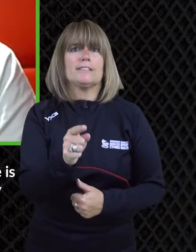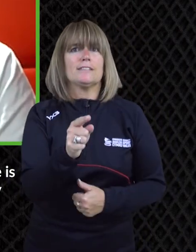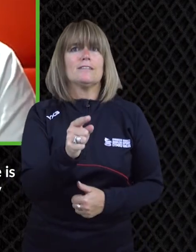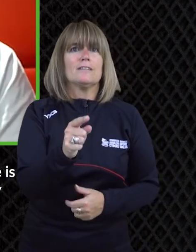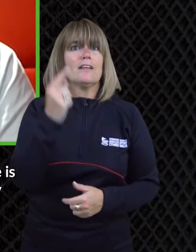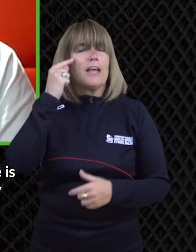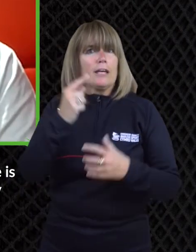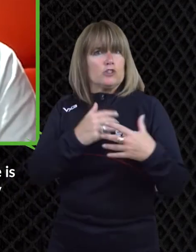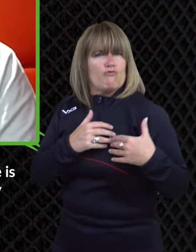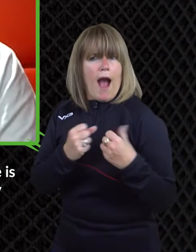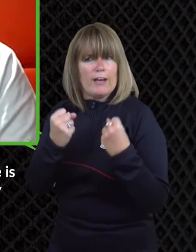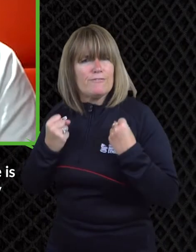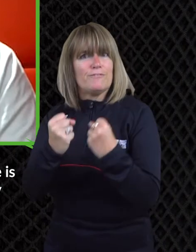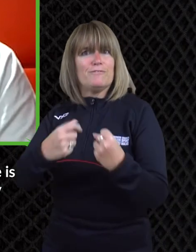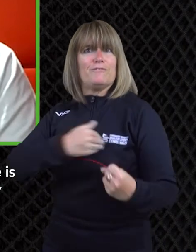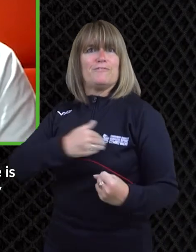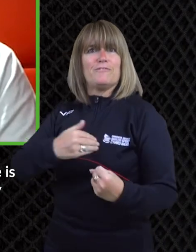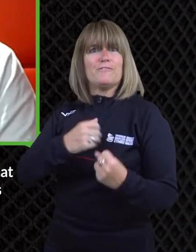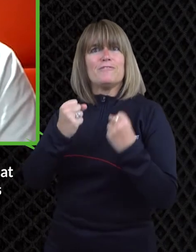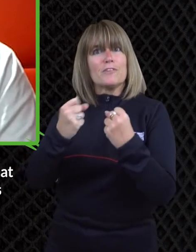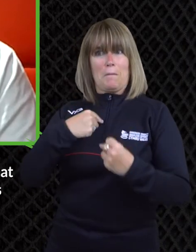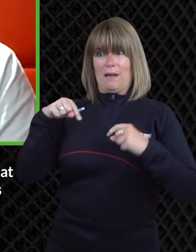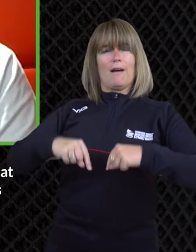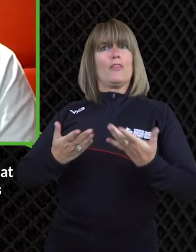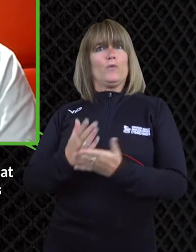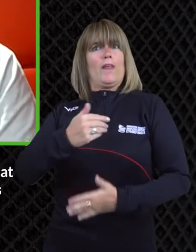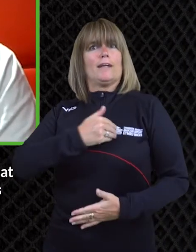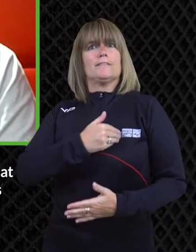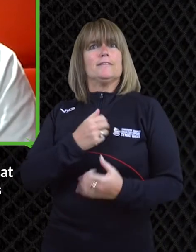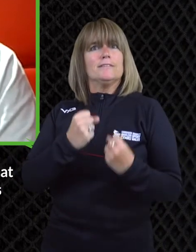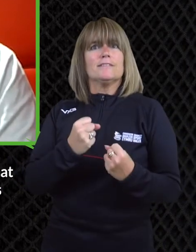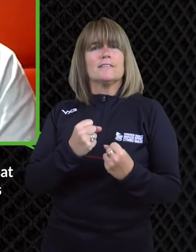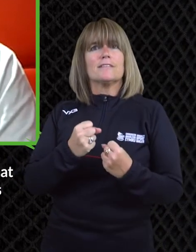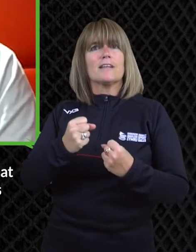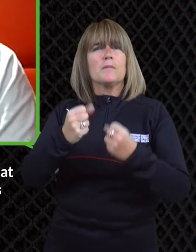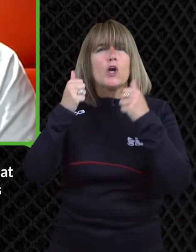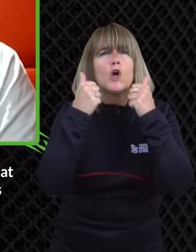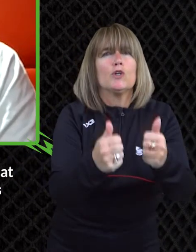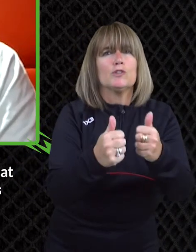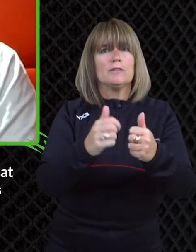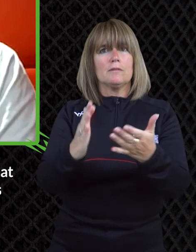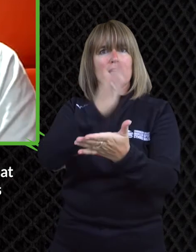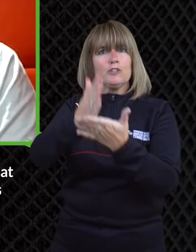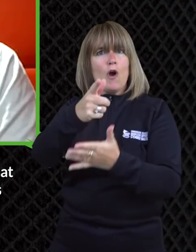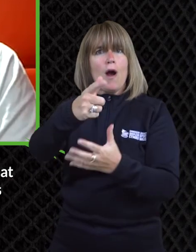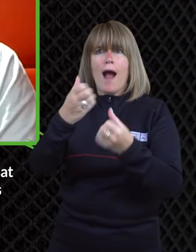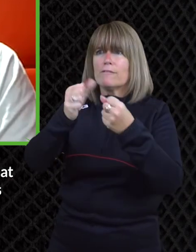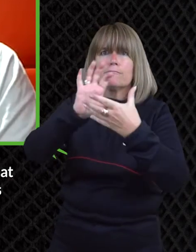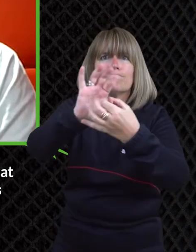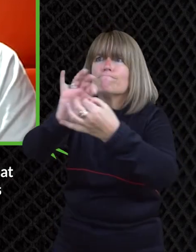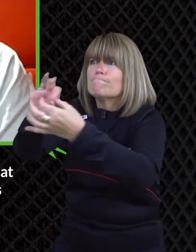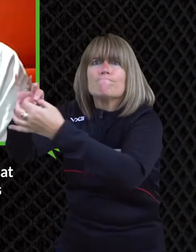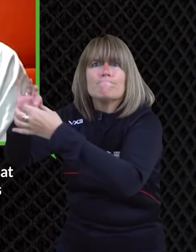those people on air um and and cover them so in terms of if you're a student or or a or a or a